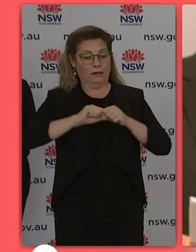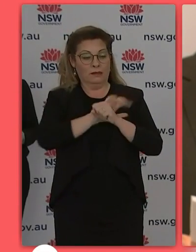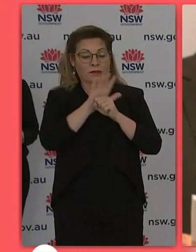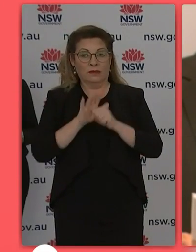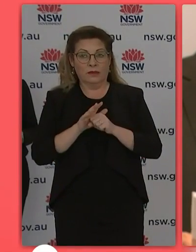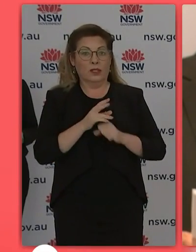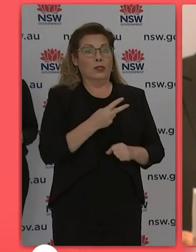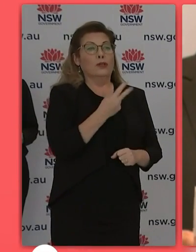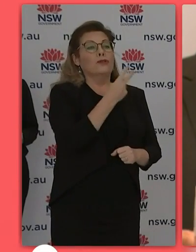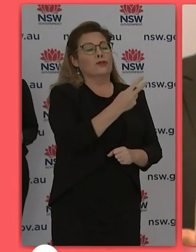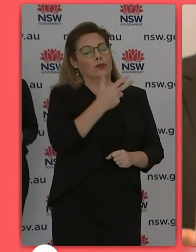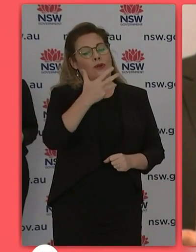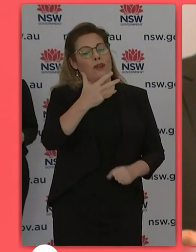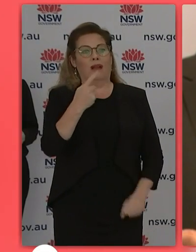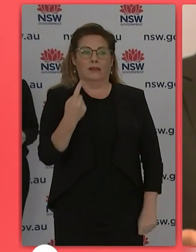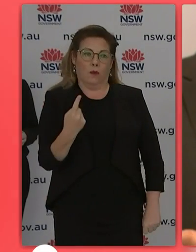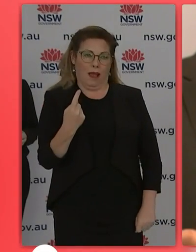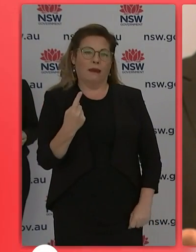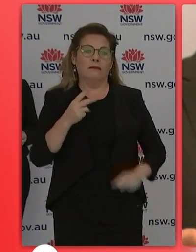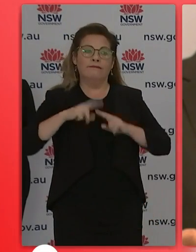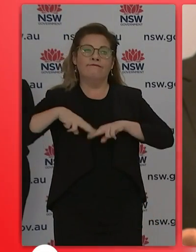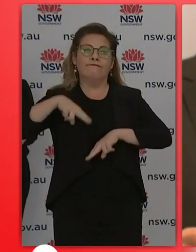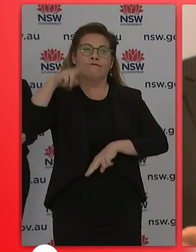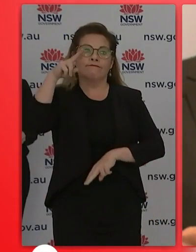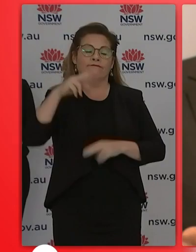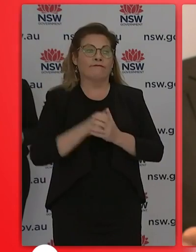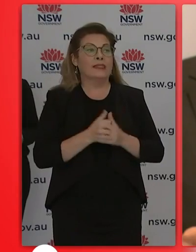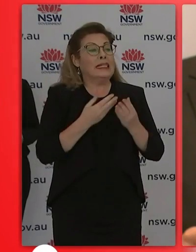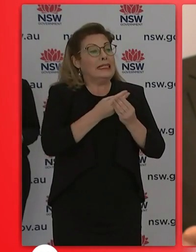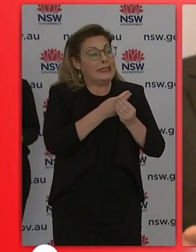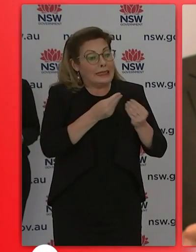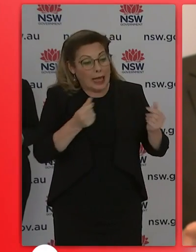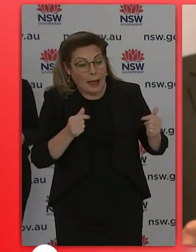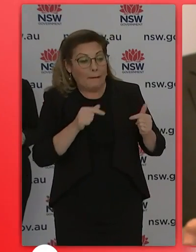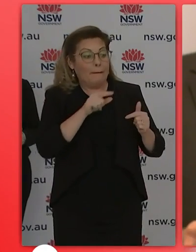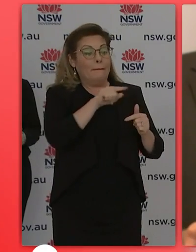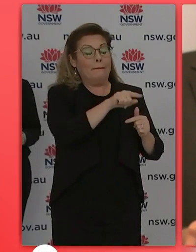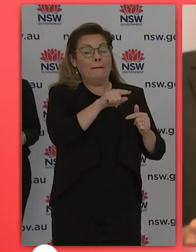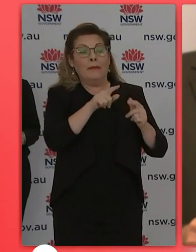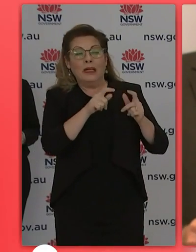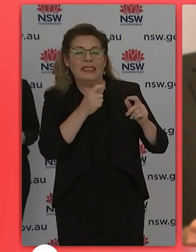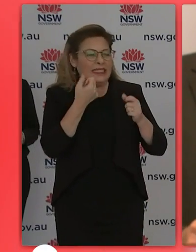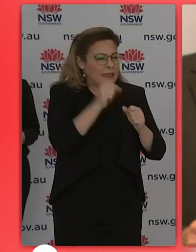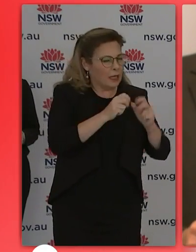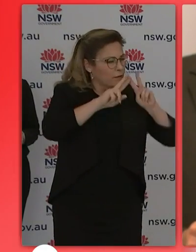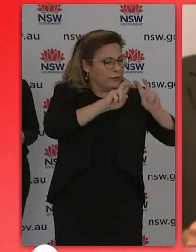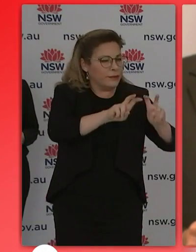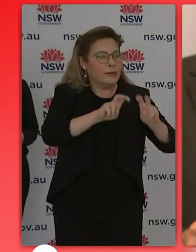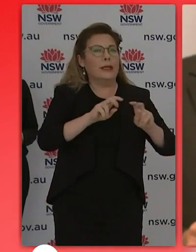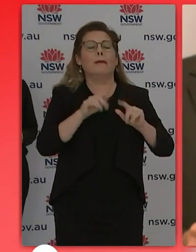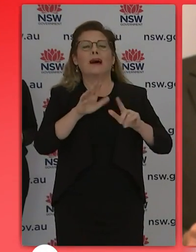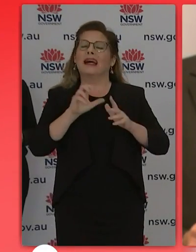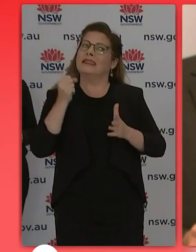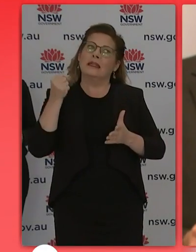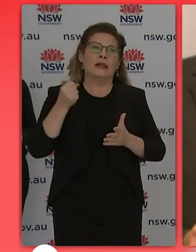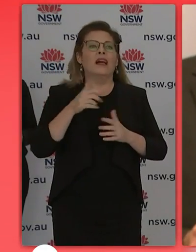cases of community transmission. There are a number of cases still under examination but at least 50 of those were infectious in the community